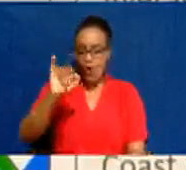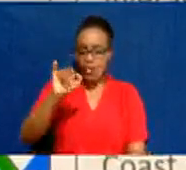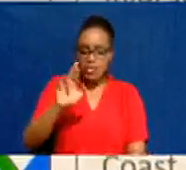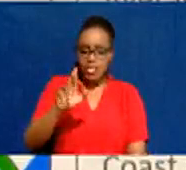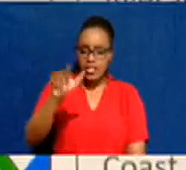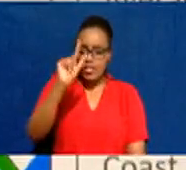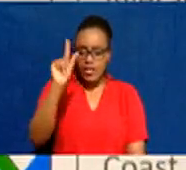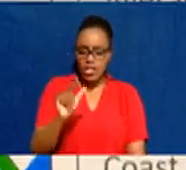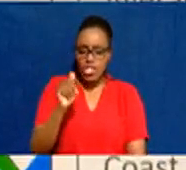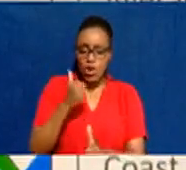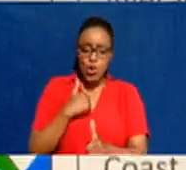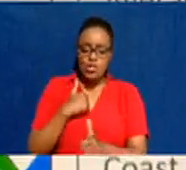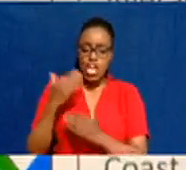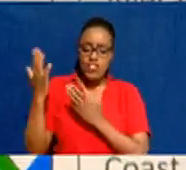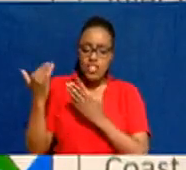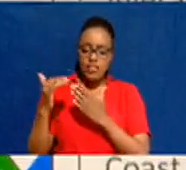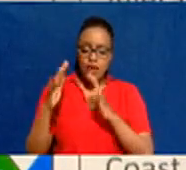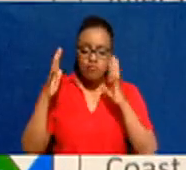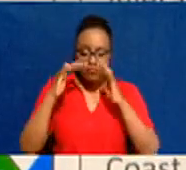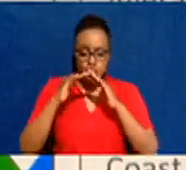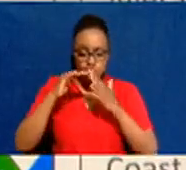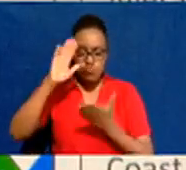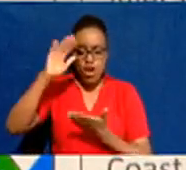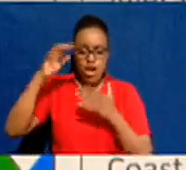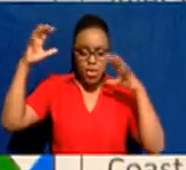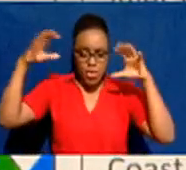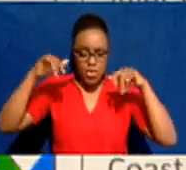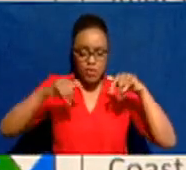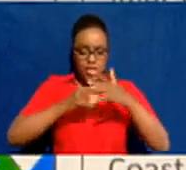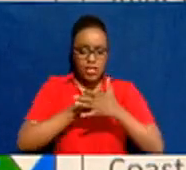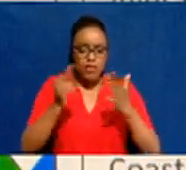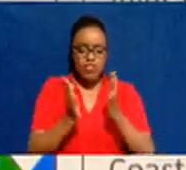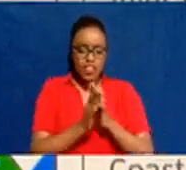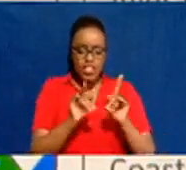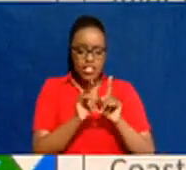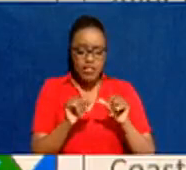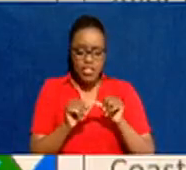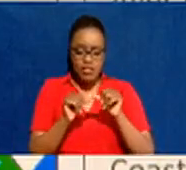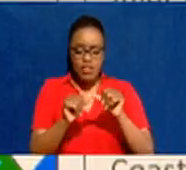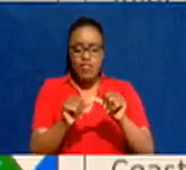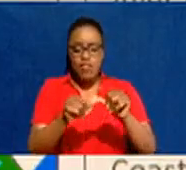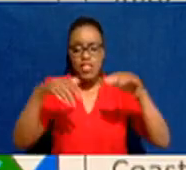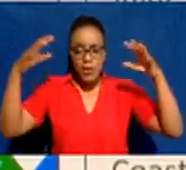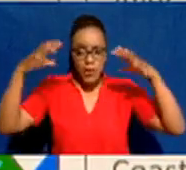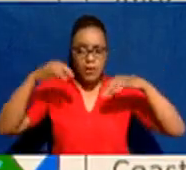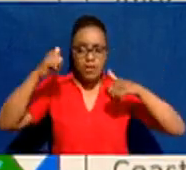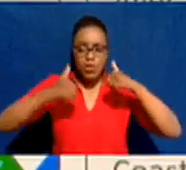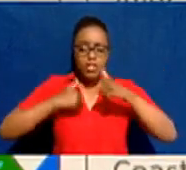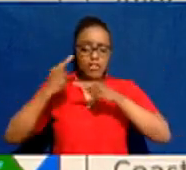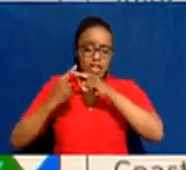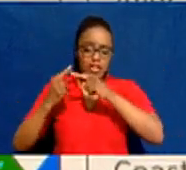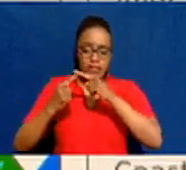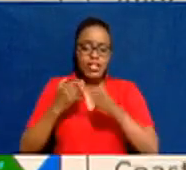regions where we expect a significant rainfall this week and is a continuation of the rainfall that has been experienced